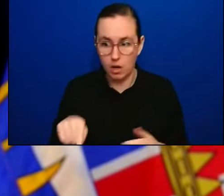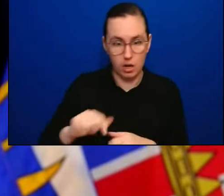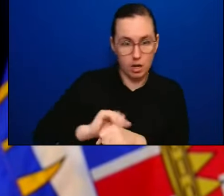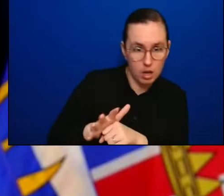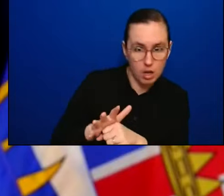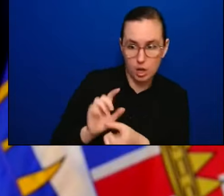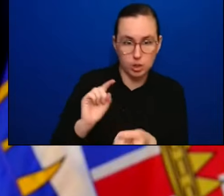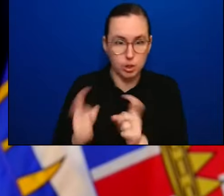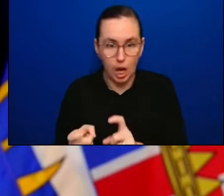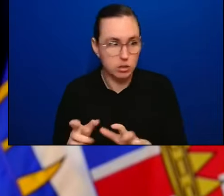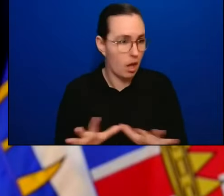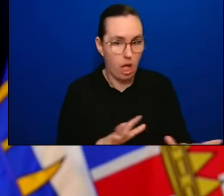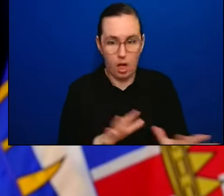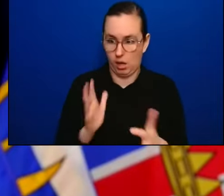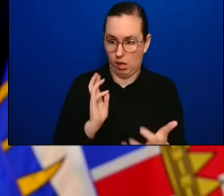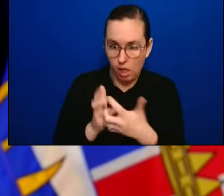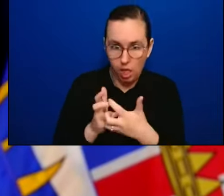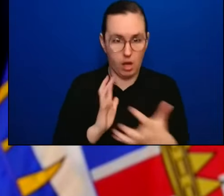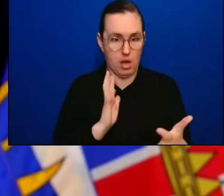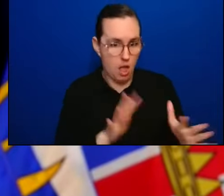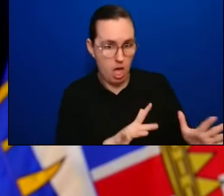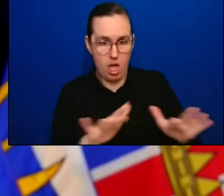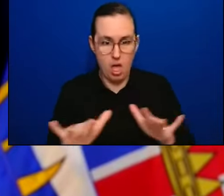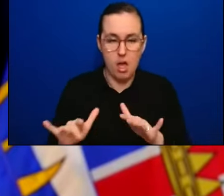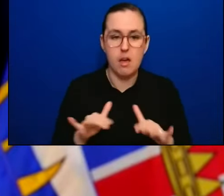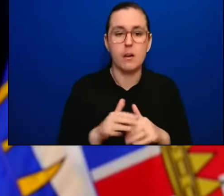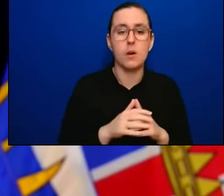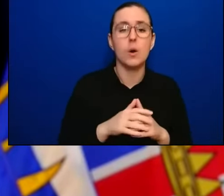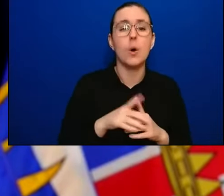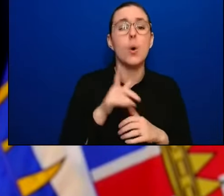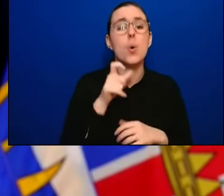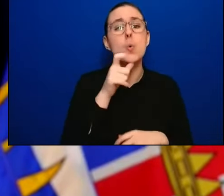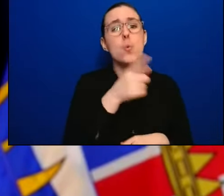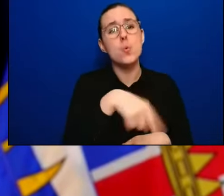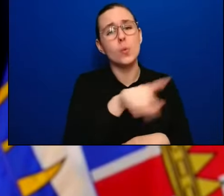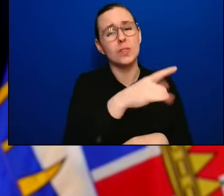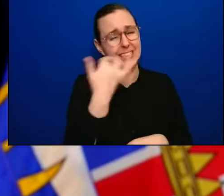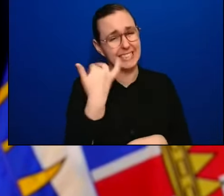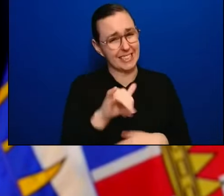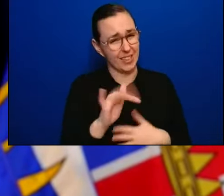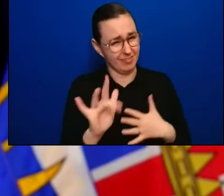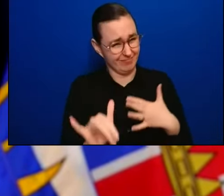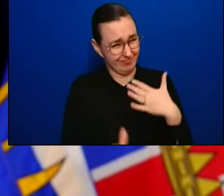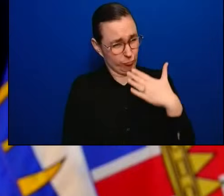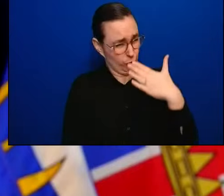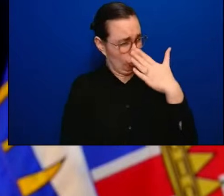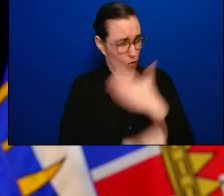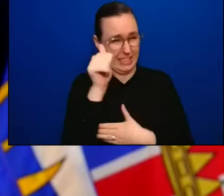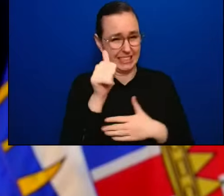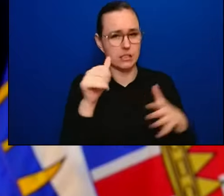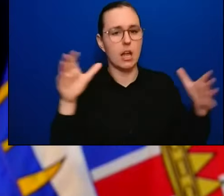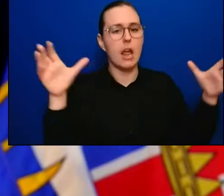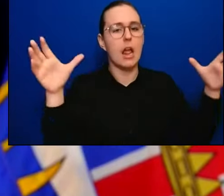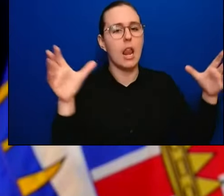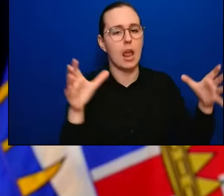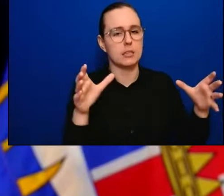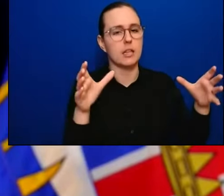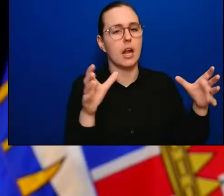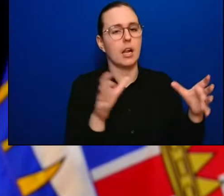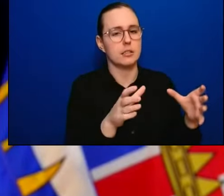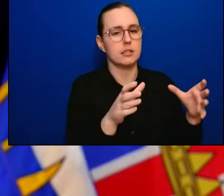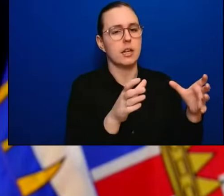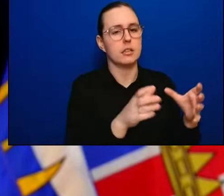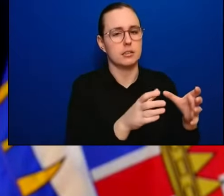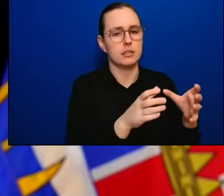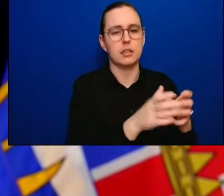at that very high level of risk anymore and that's because we've had this highly effective vaccines. And we